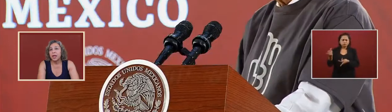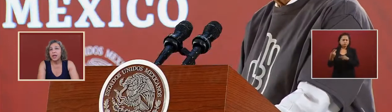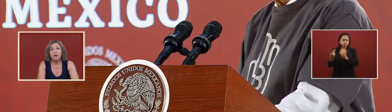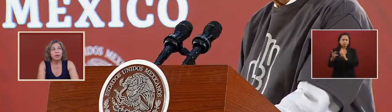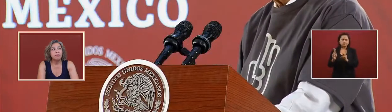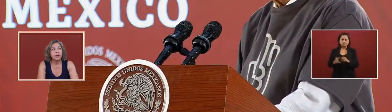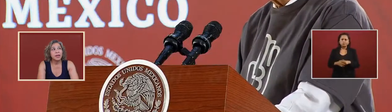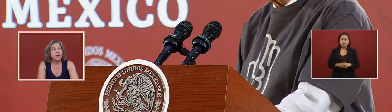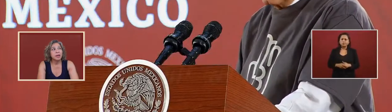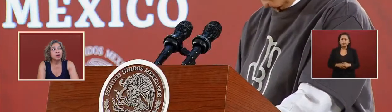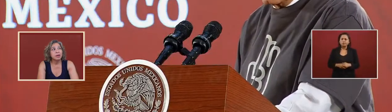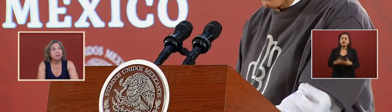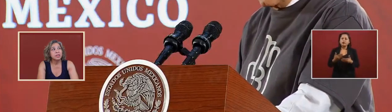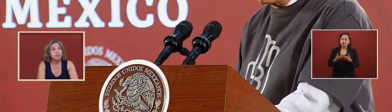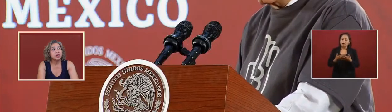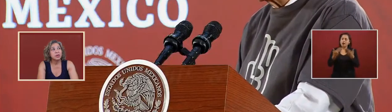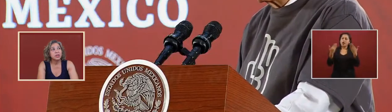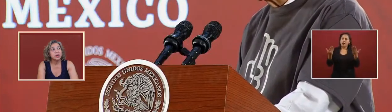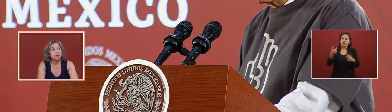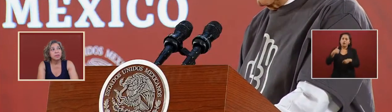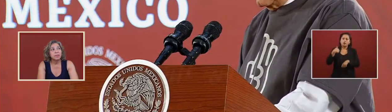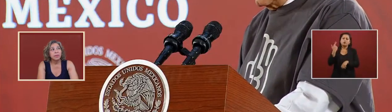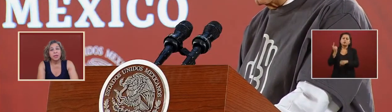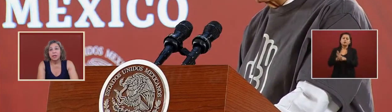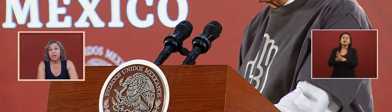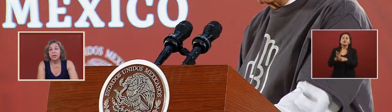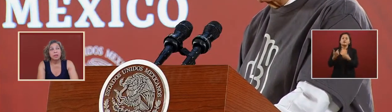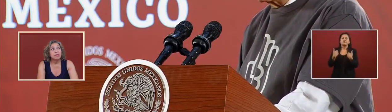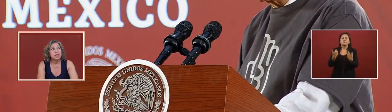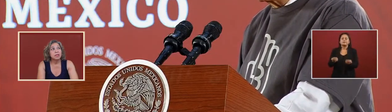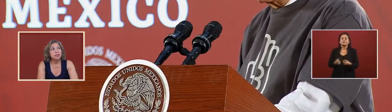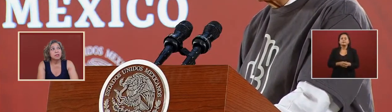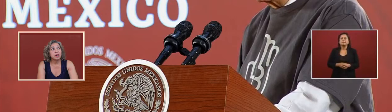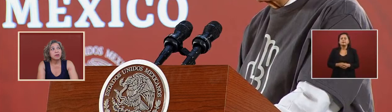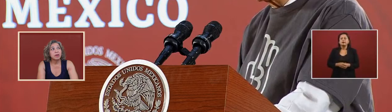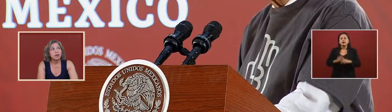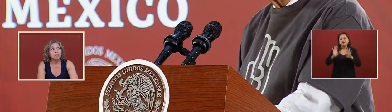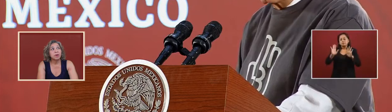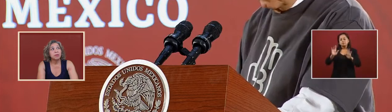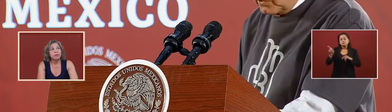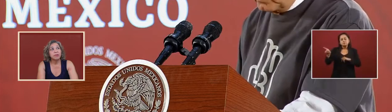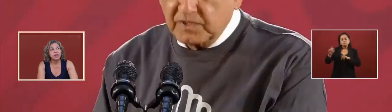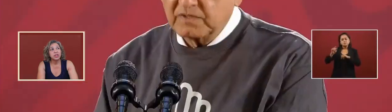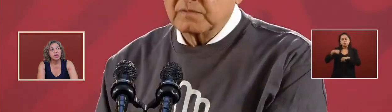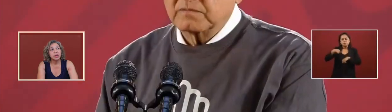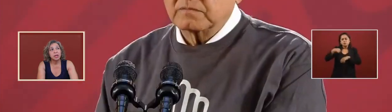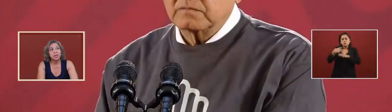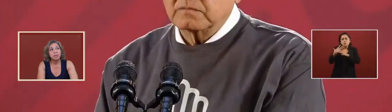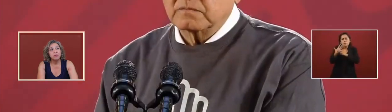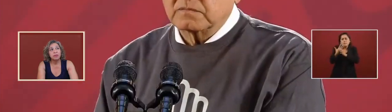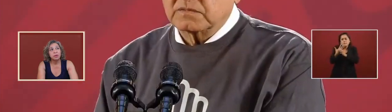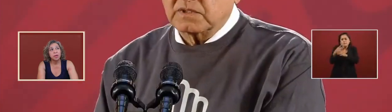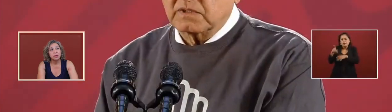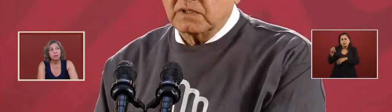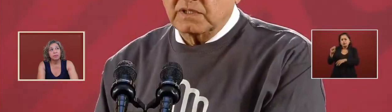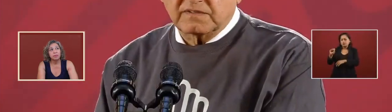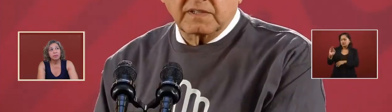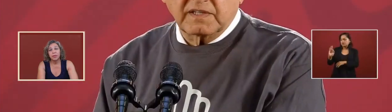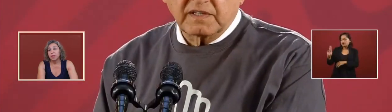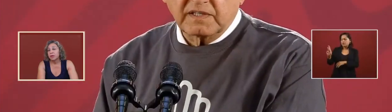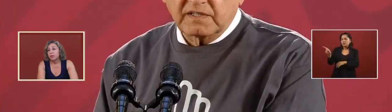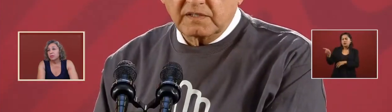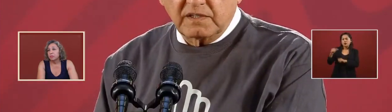and now I'm finding out of this situation that the secretary of public function let them inform you